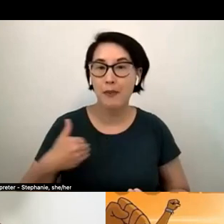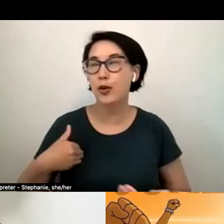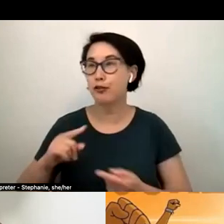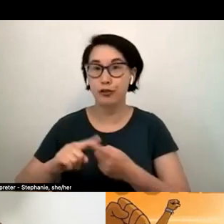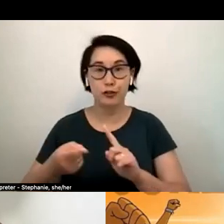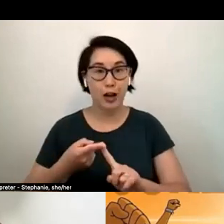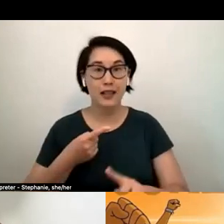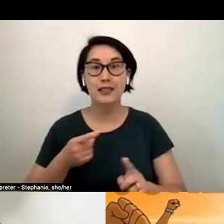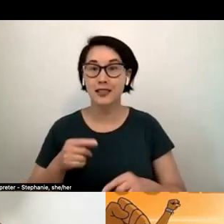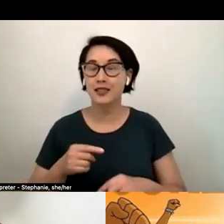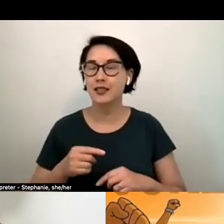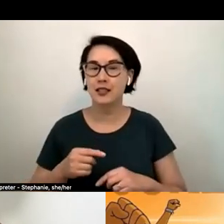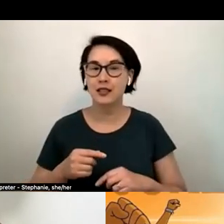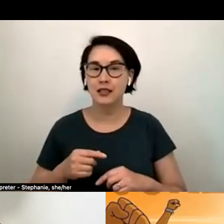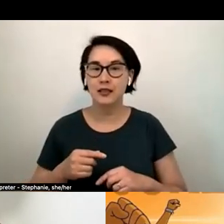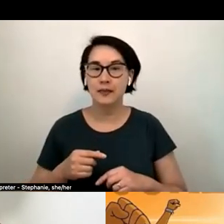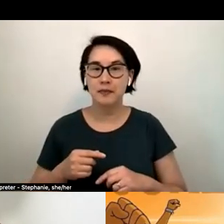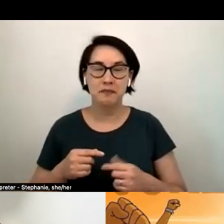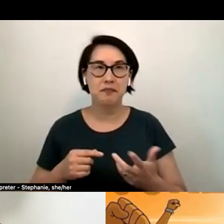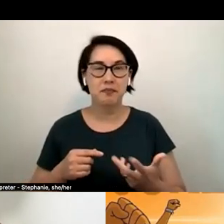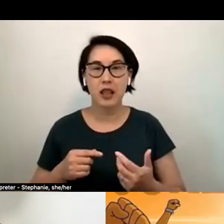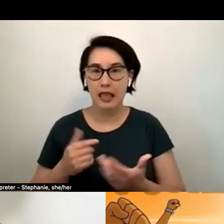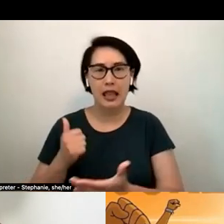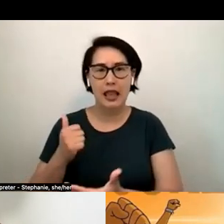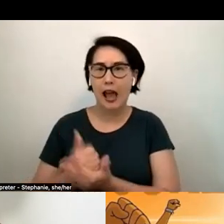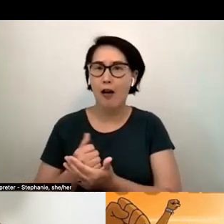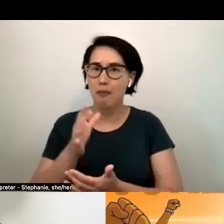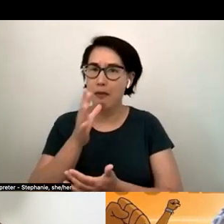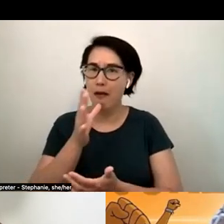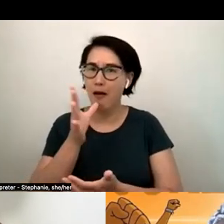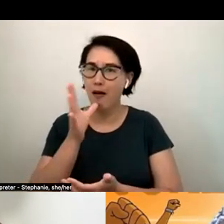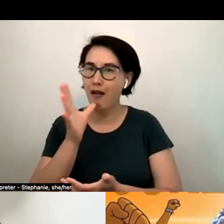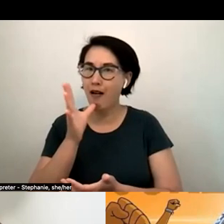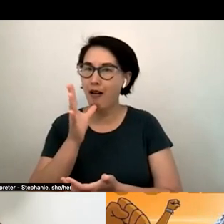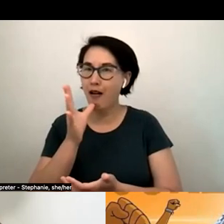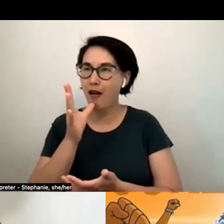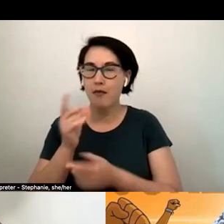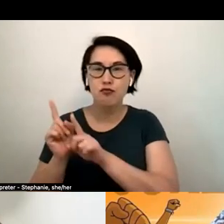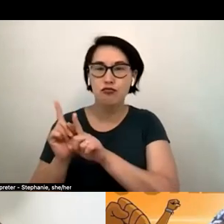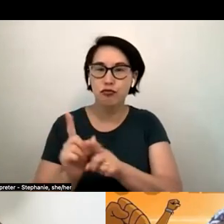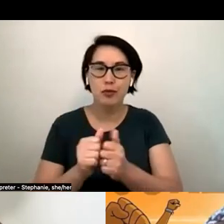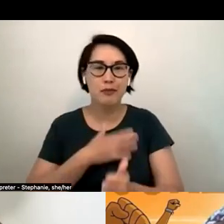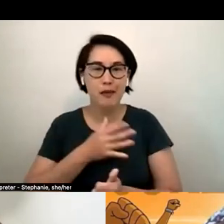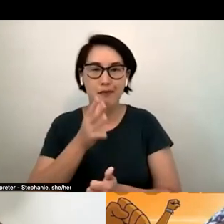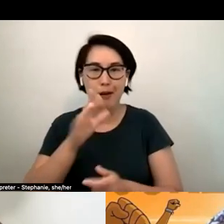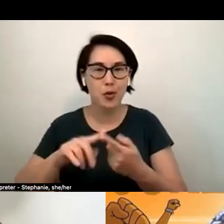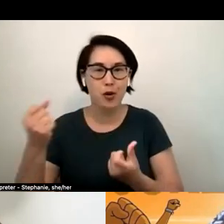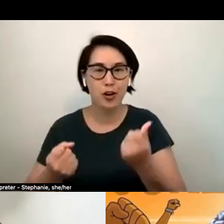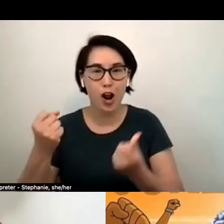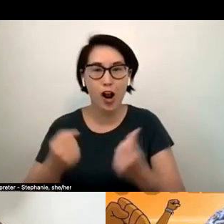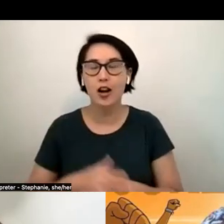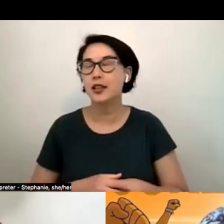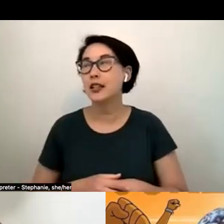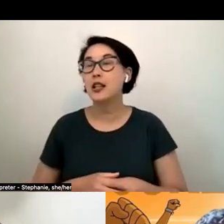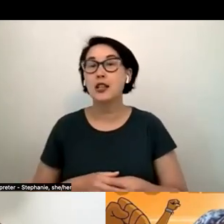to her car she has a lot of uh uh luggage or stuff bags and stuff uh you know they carry